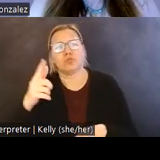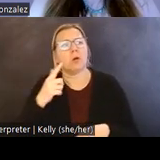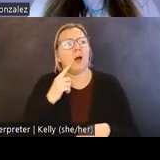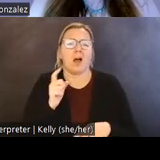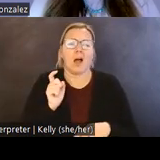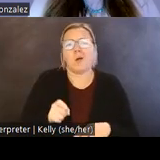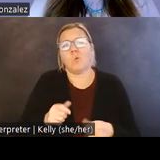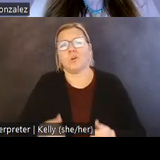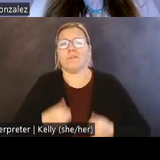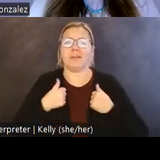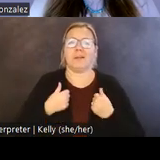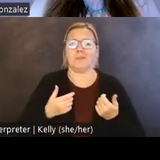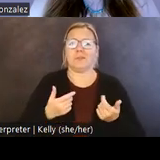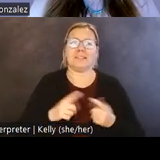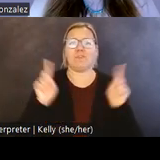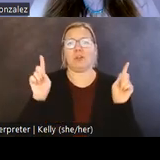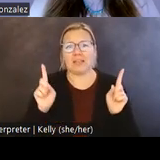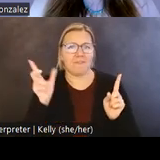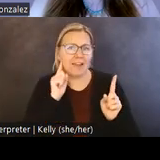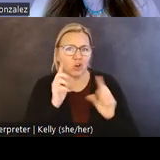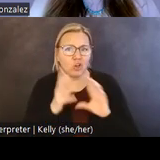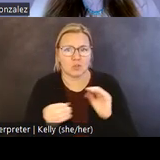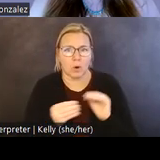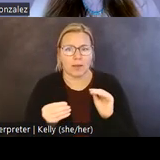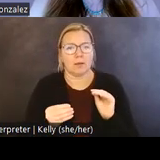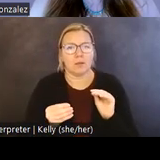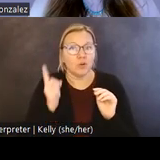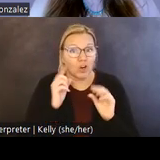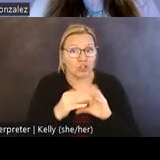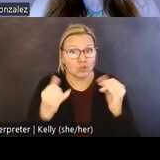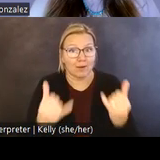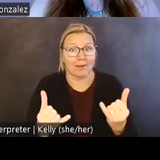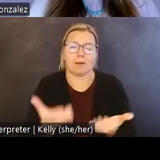you had heard this story. You've heard it now. Thank you.